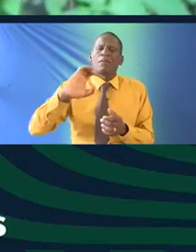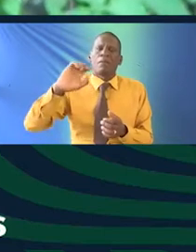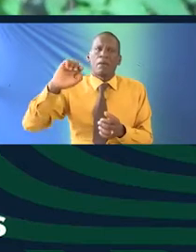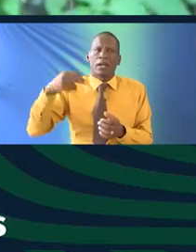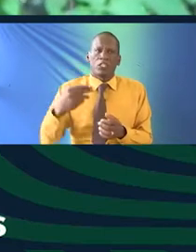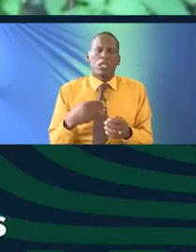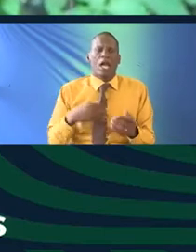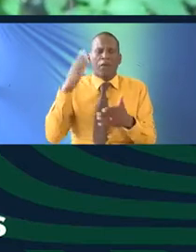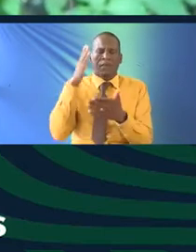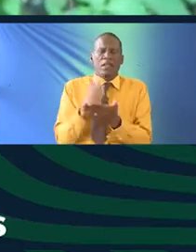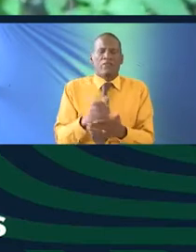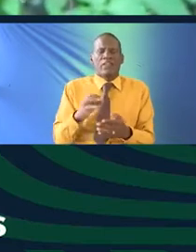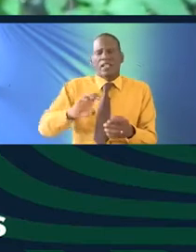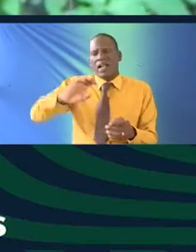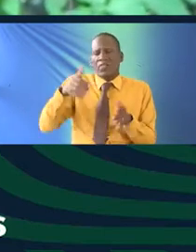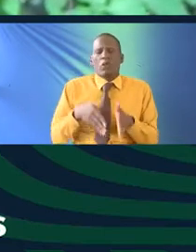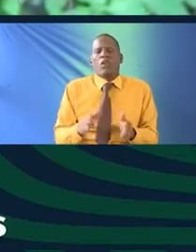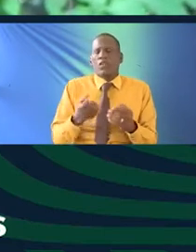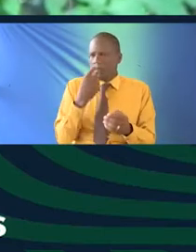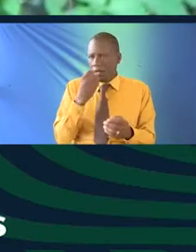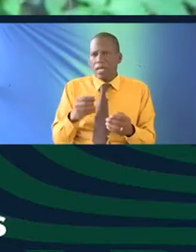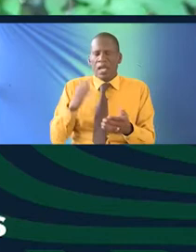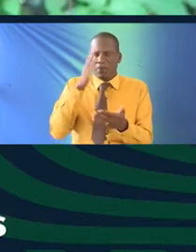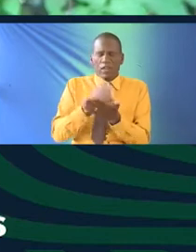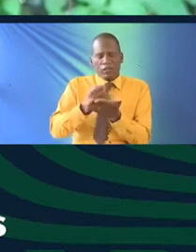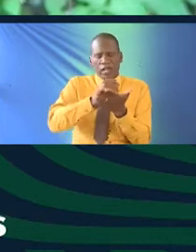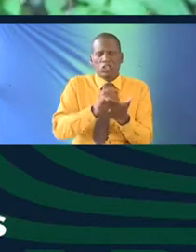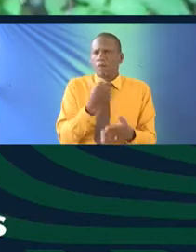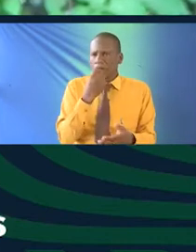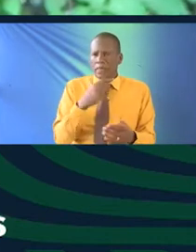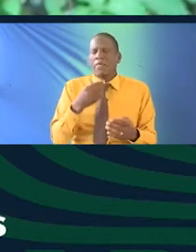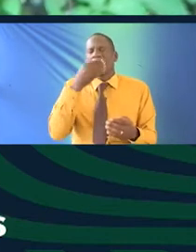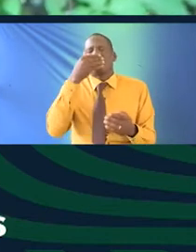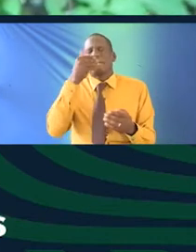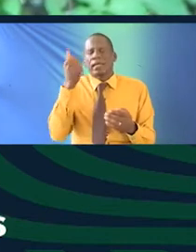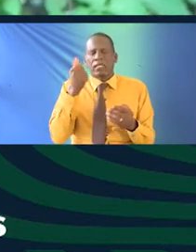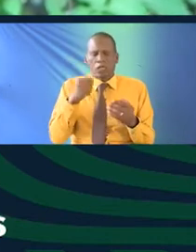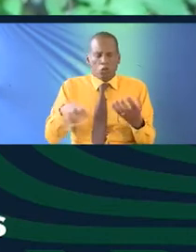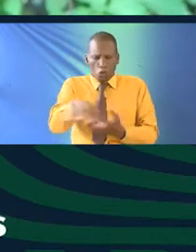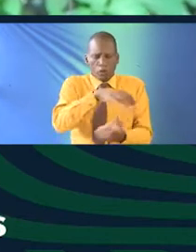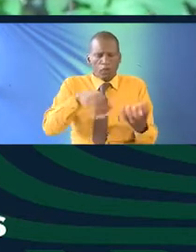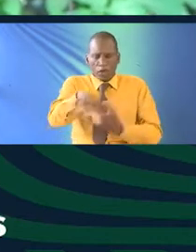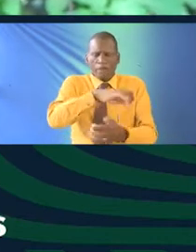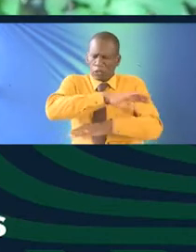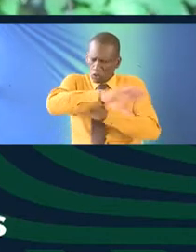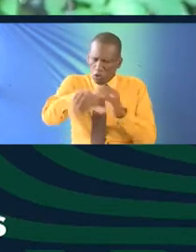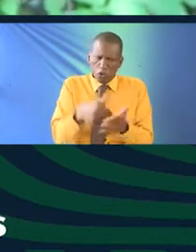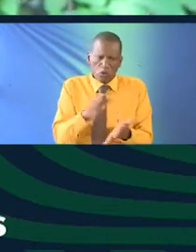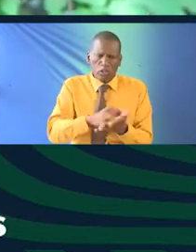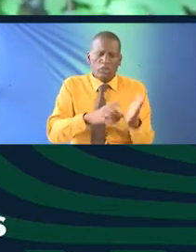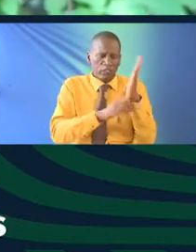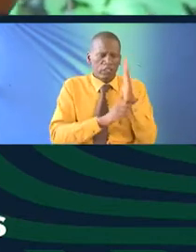believe in allopathic medicine I believe in alternative medicine I believe in traditional medicine and the best combination is if we can mix it all